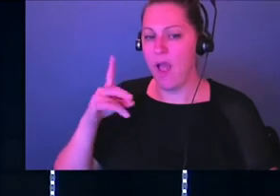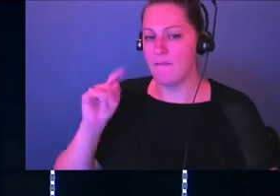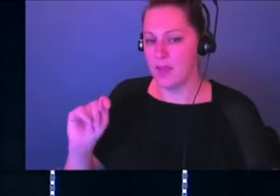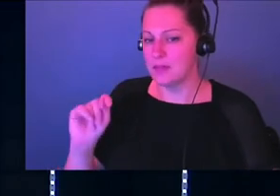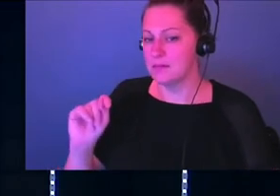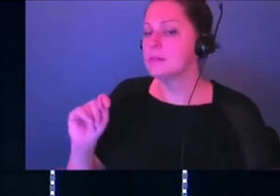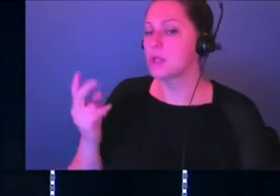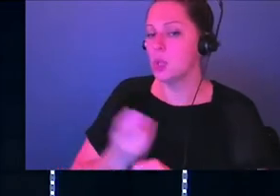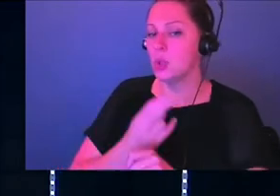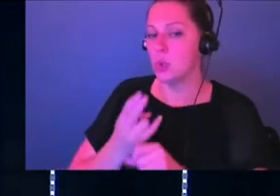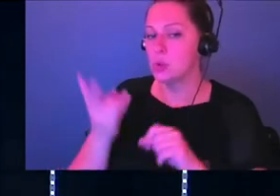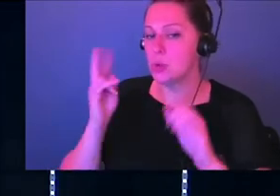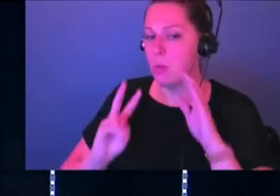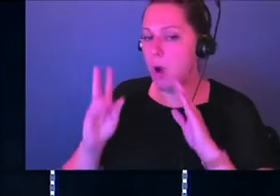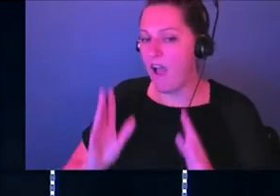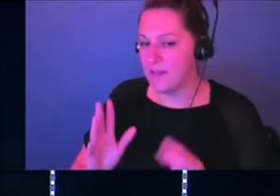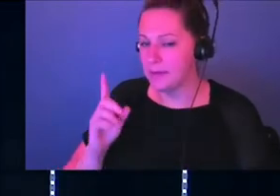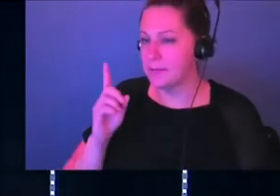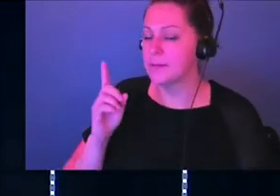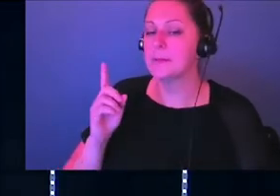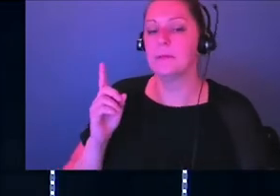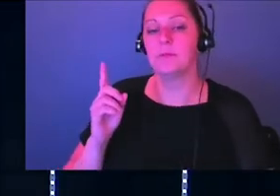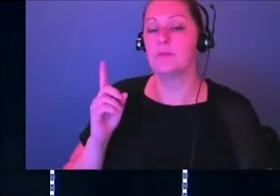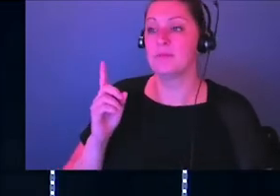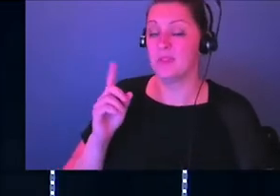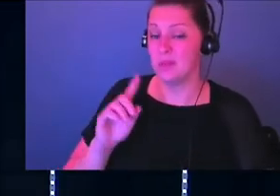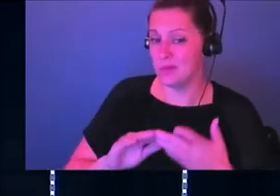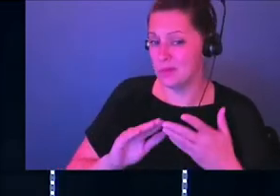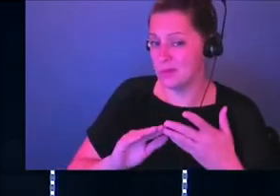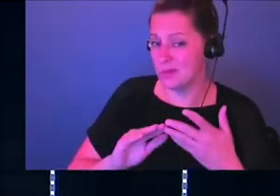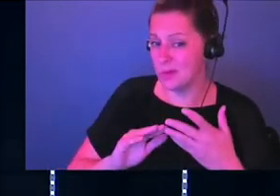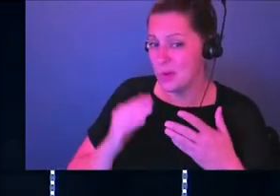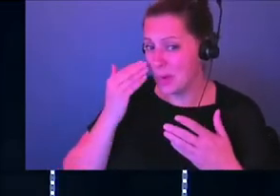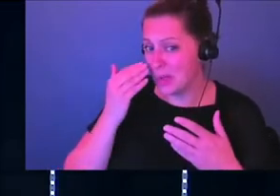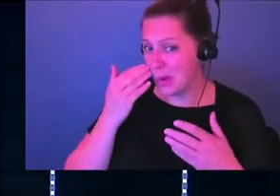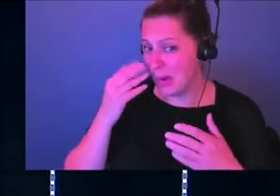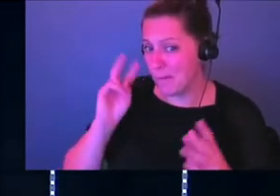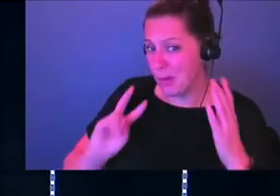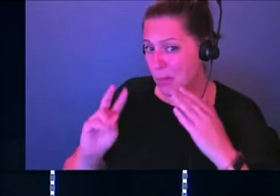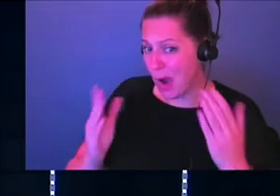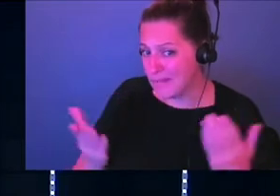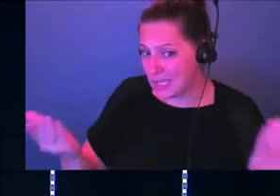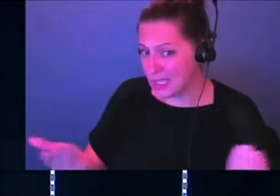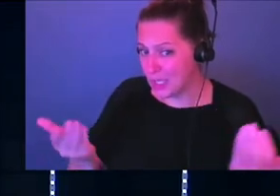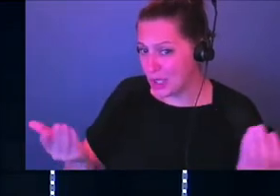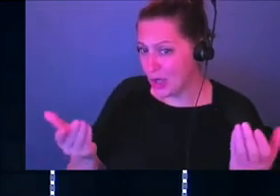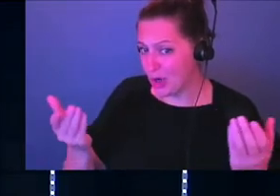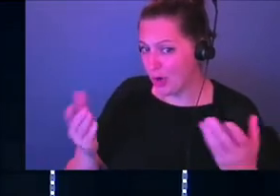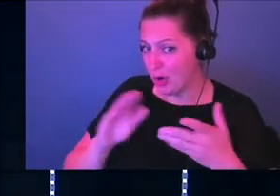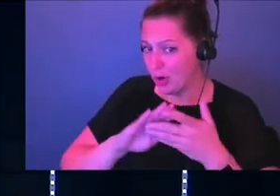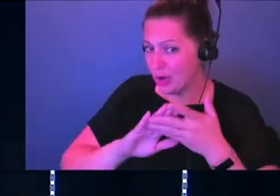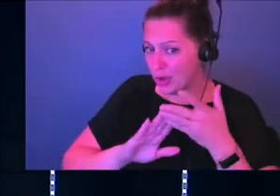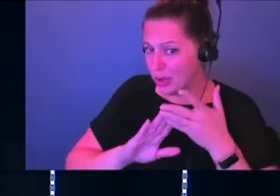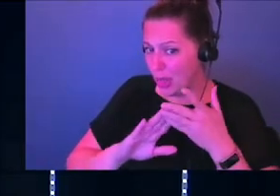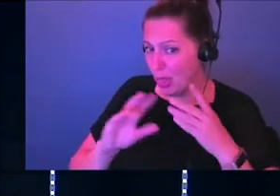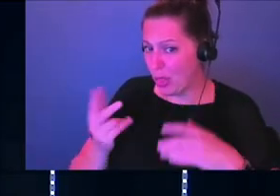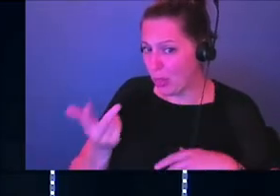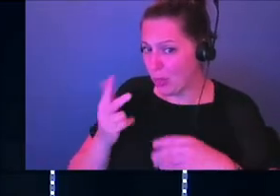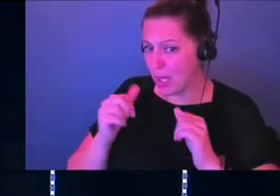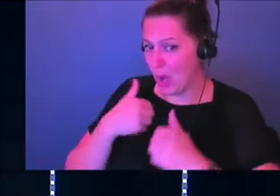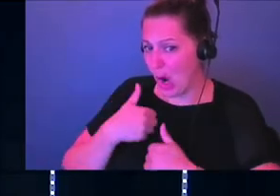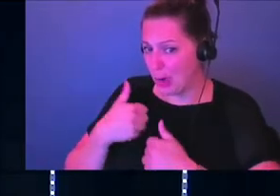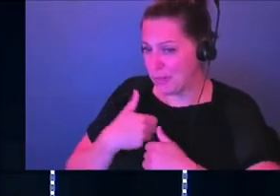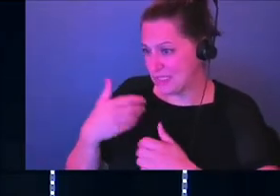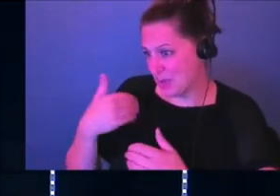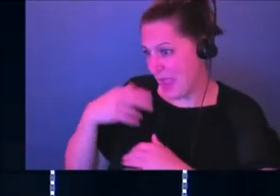was through prophets, right? And so Jehoshaphat's like, hey, do we know if there's a prophet among us in these three armies? Do we have a prophet with